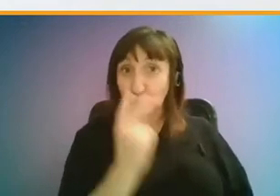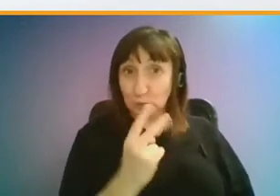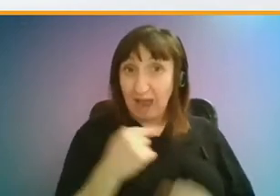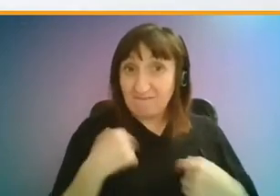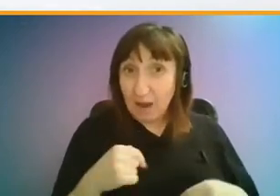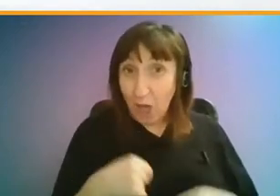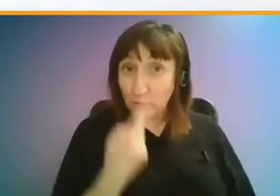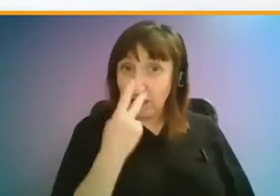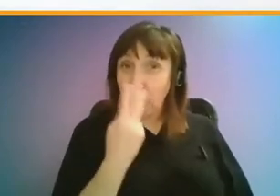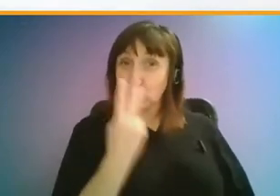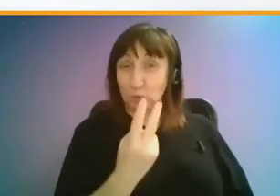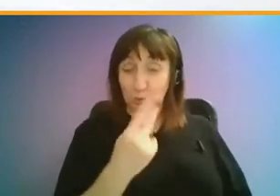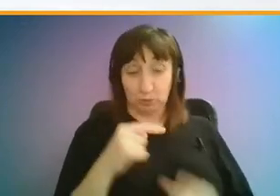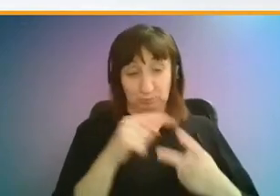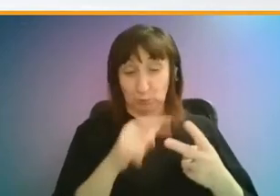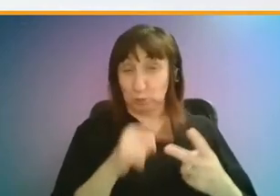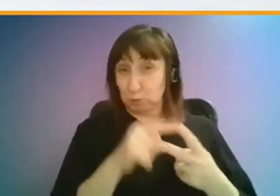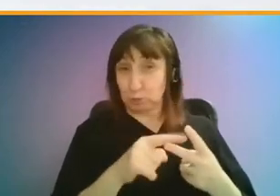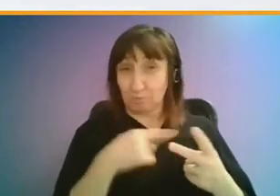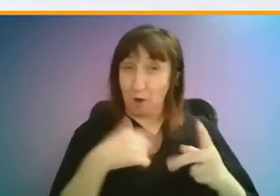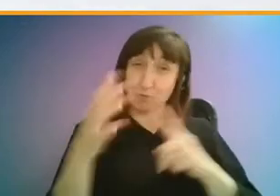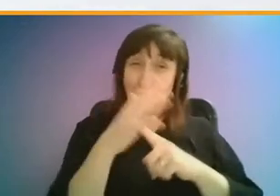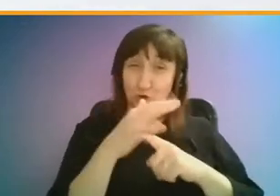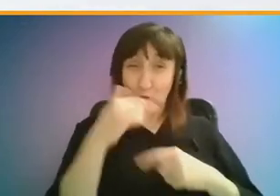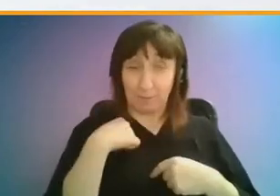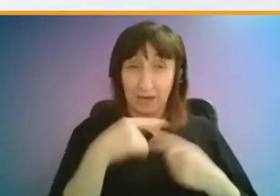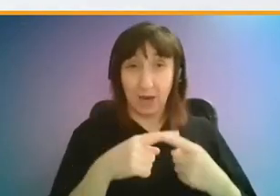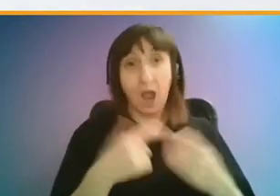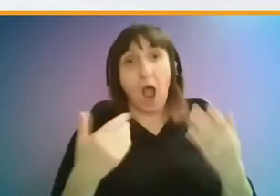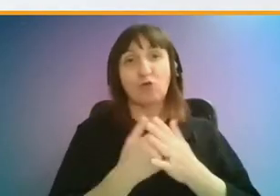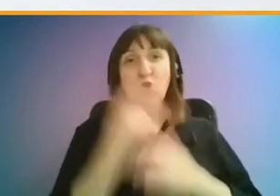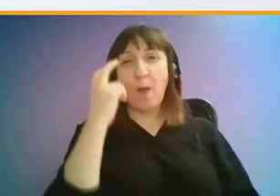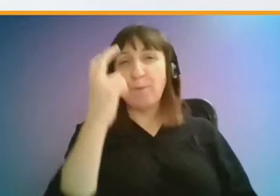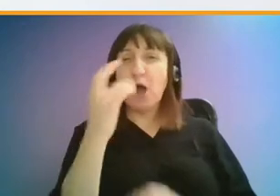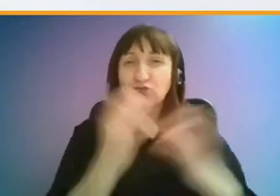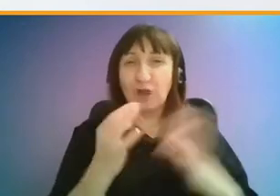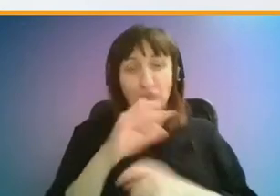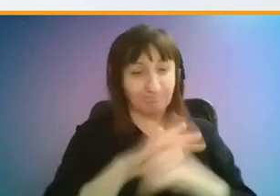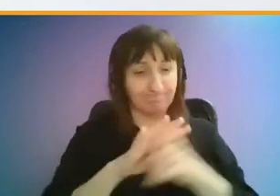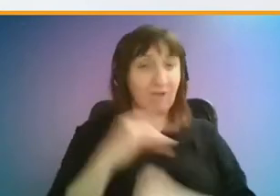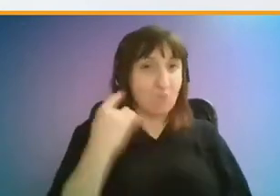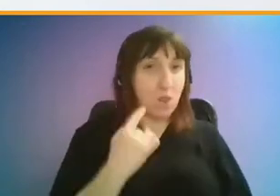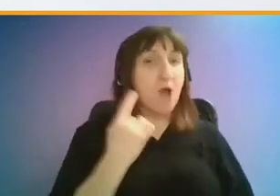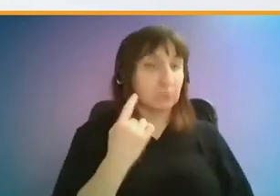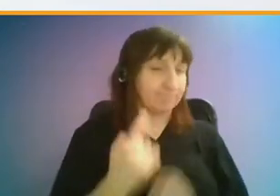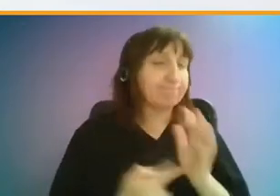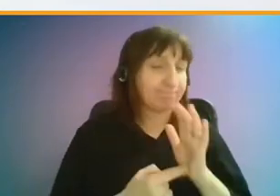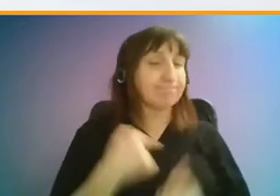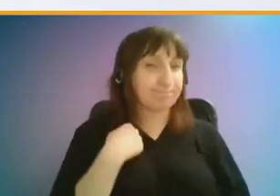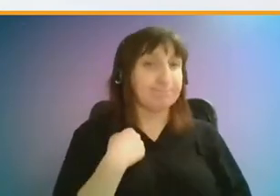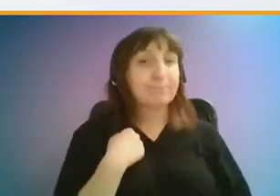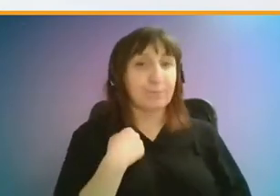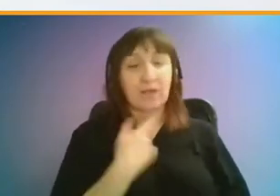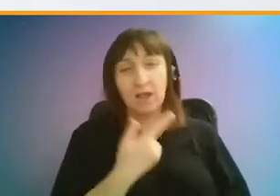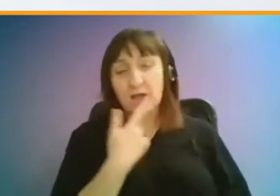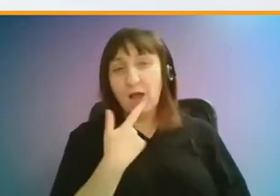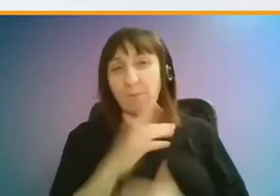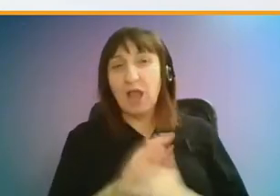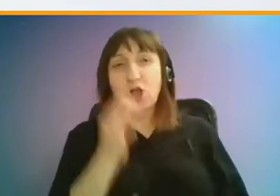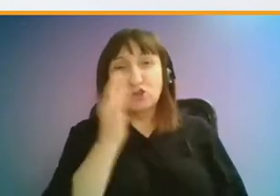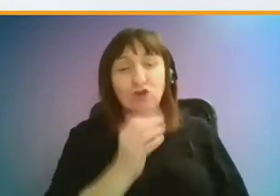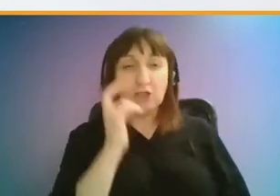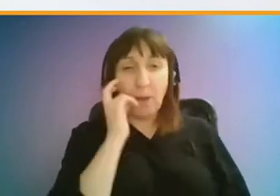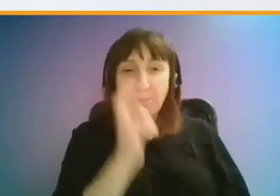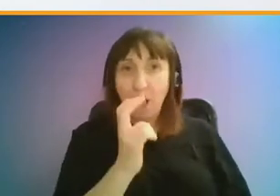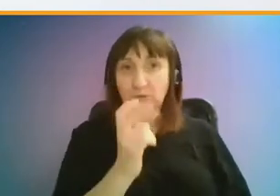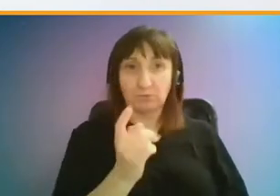allowed, I think for me it would be having a new bus strategy for London. So making just bus journeys